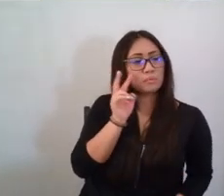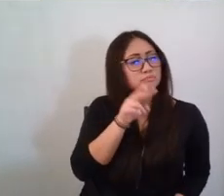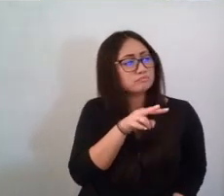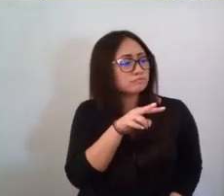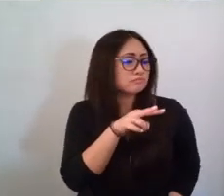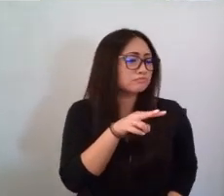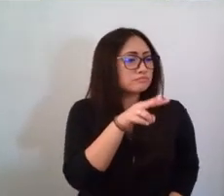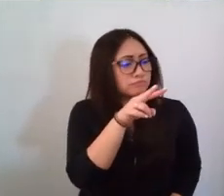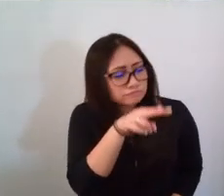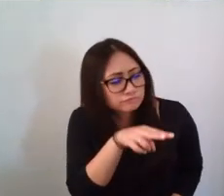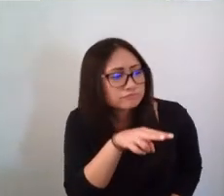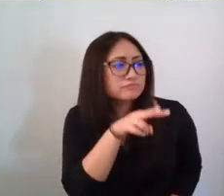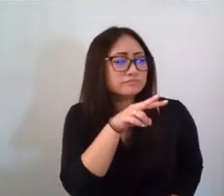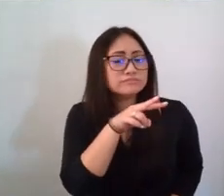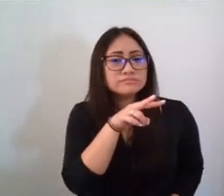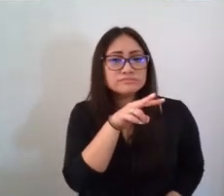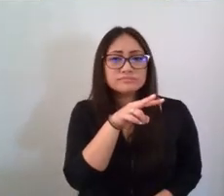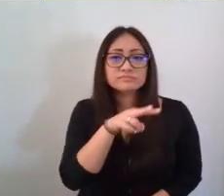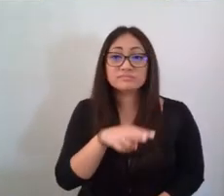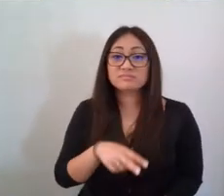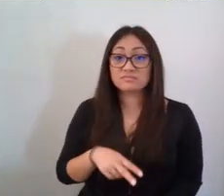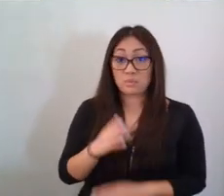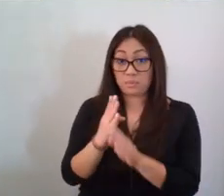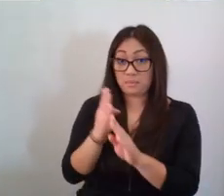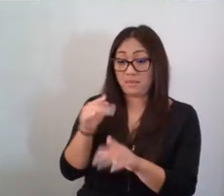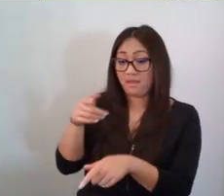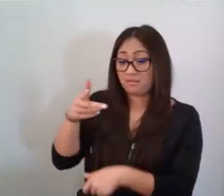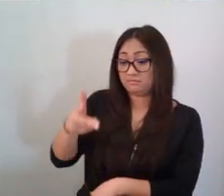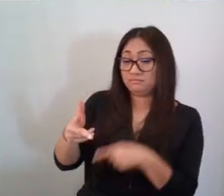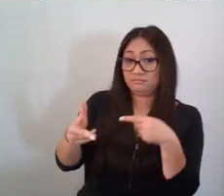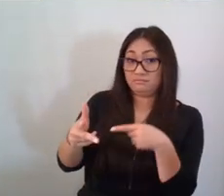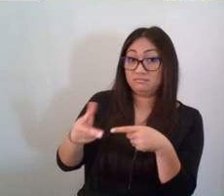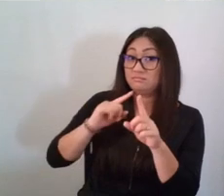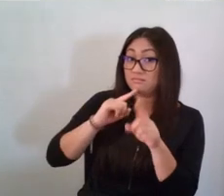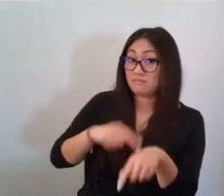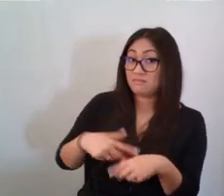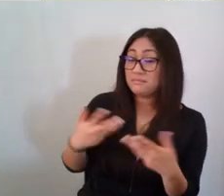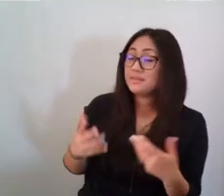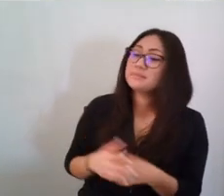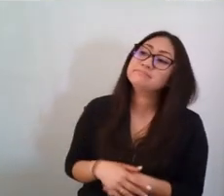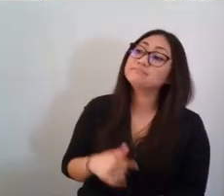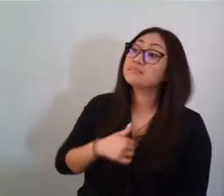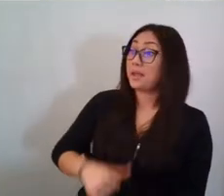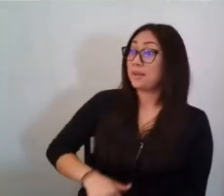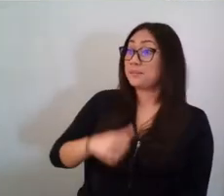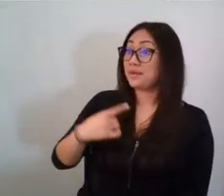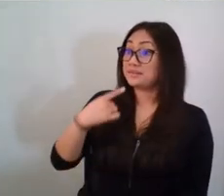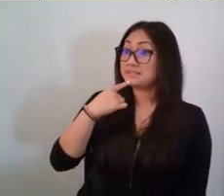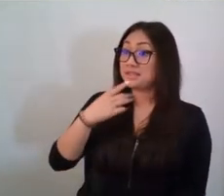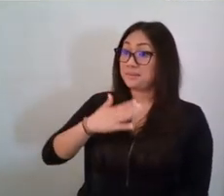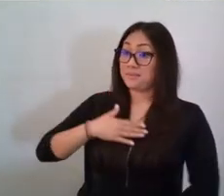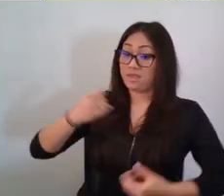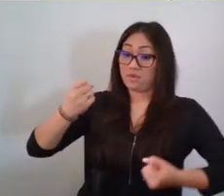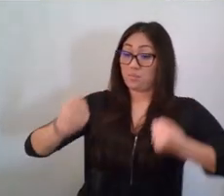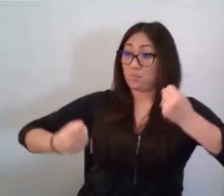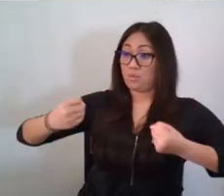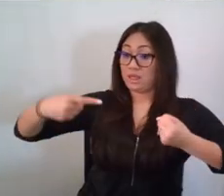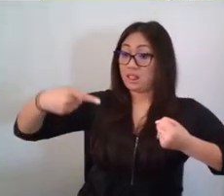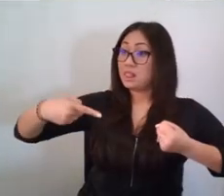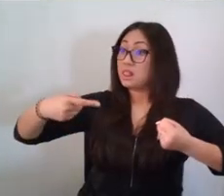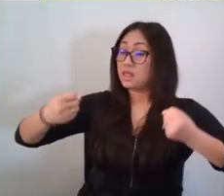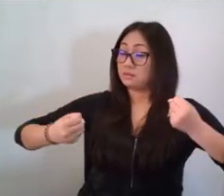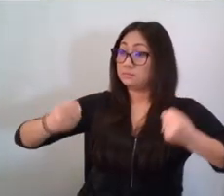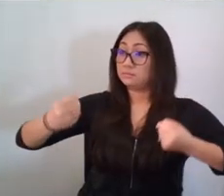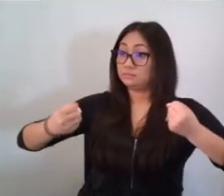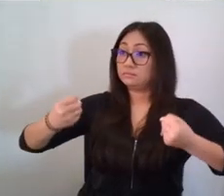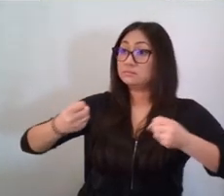Bernard Bartholomew Omnibus III replied, I am proud to say that my wooden steering wheel, for example, was